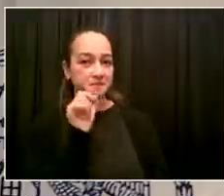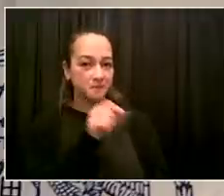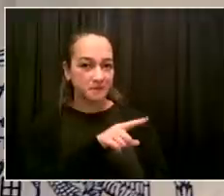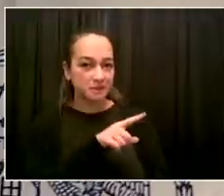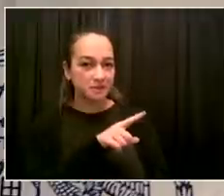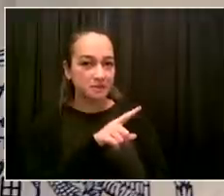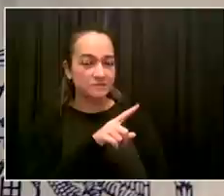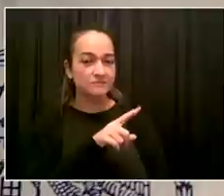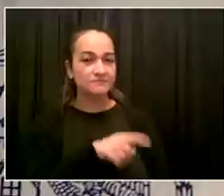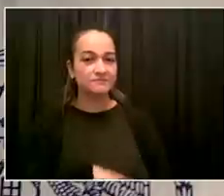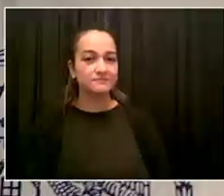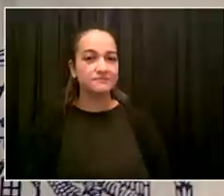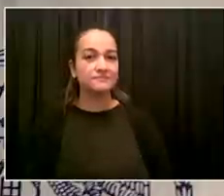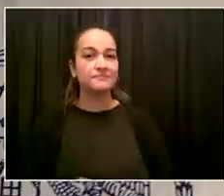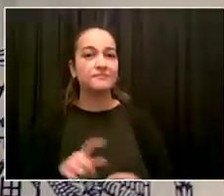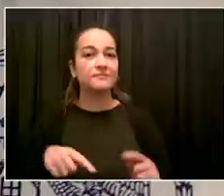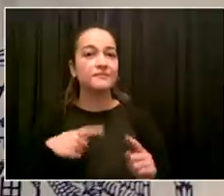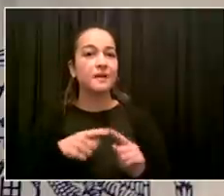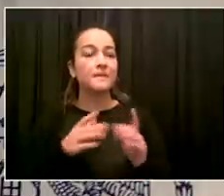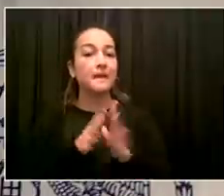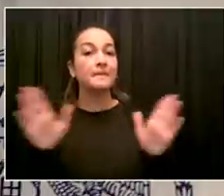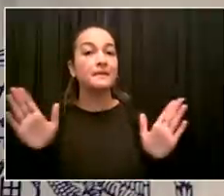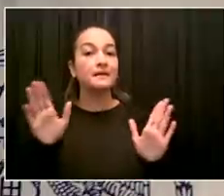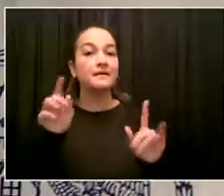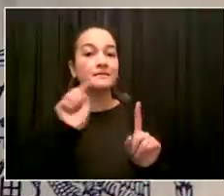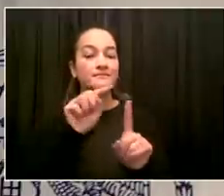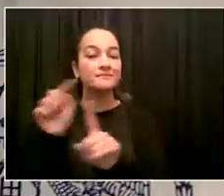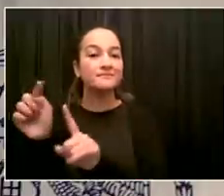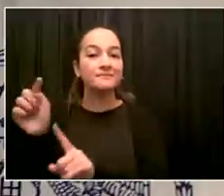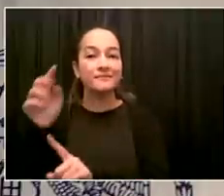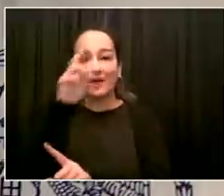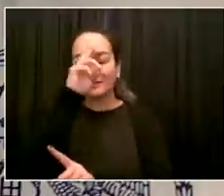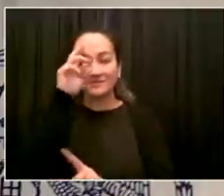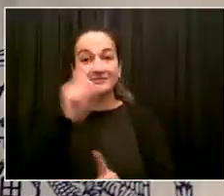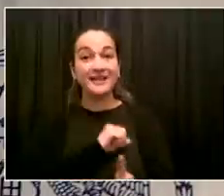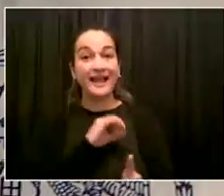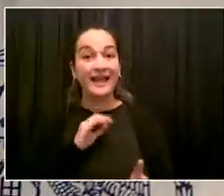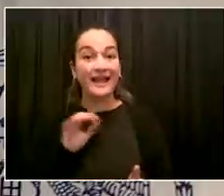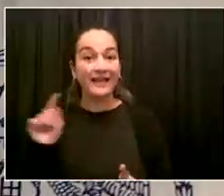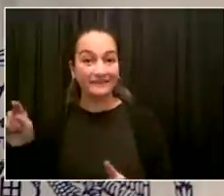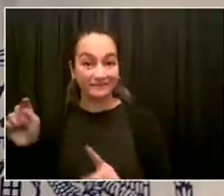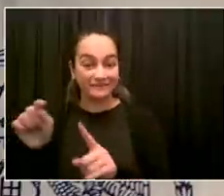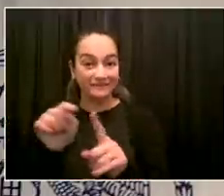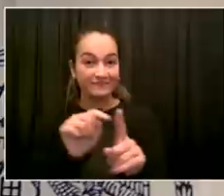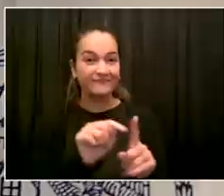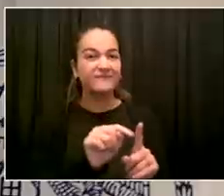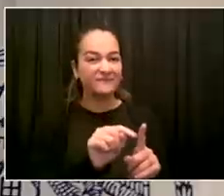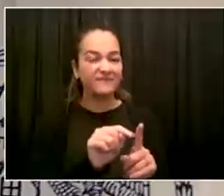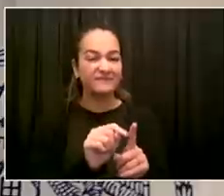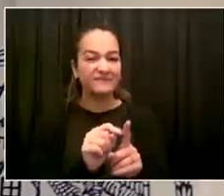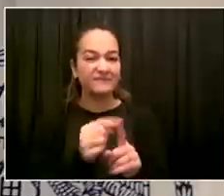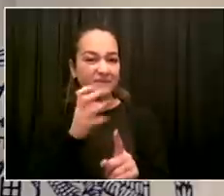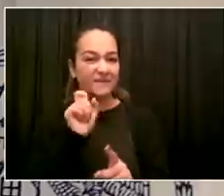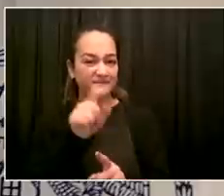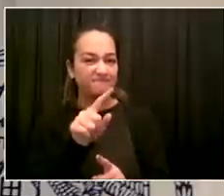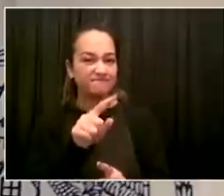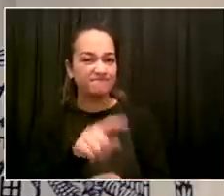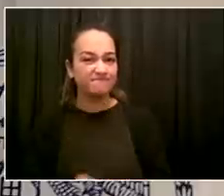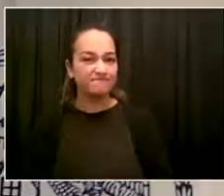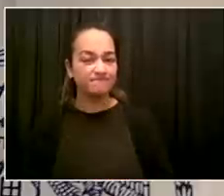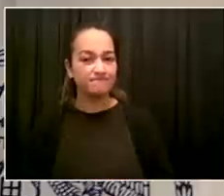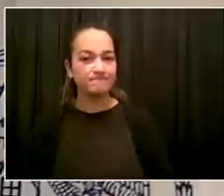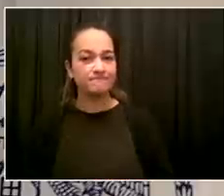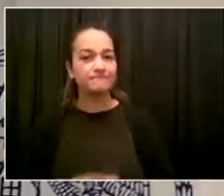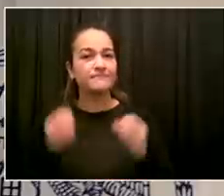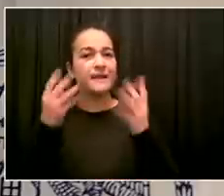employees are, I guess, this category that you're saying are just not getting paid starting with today and not allowed to show up